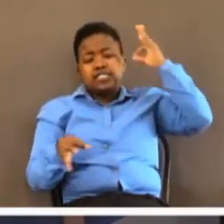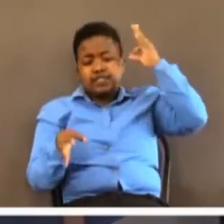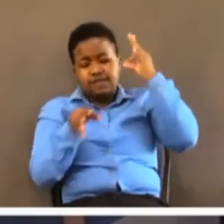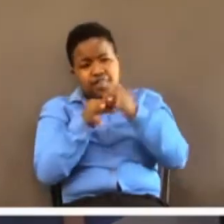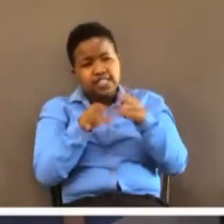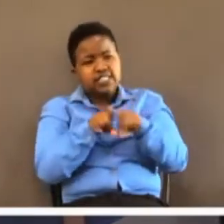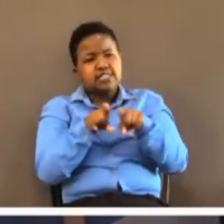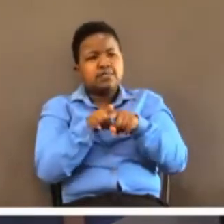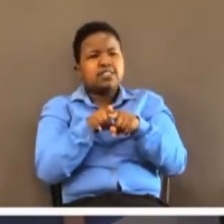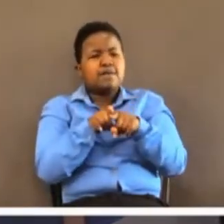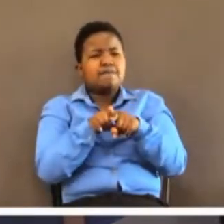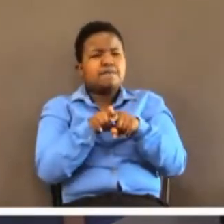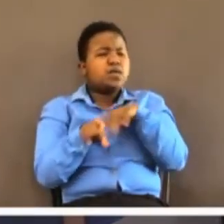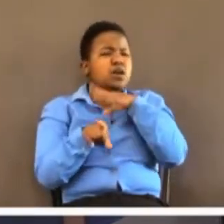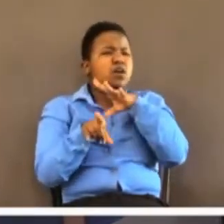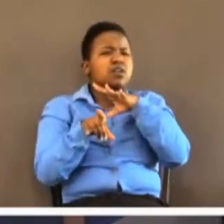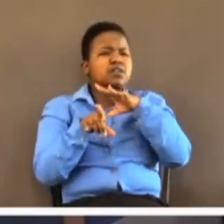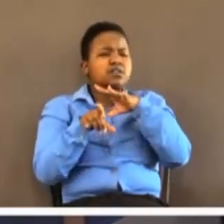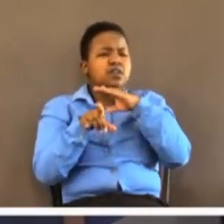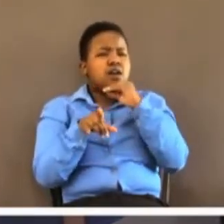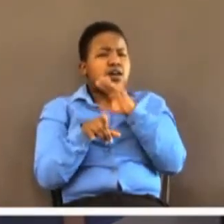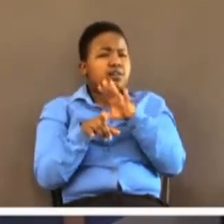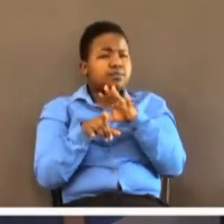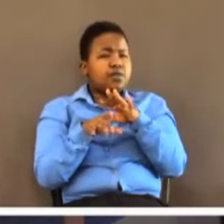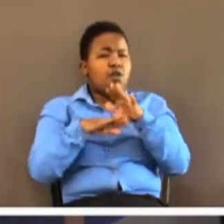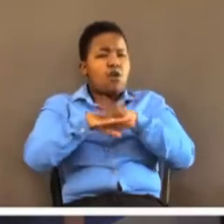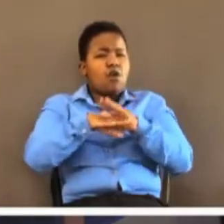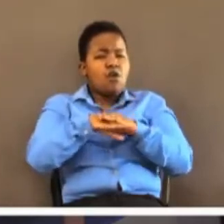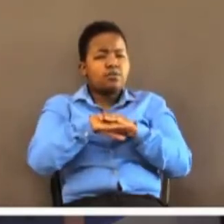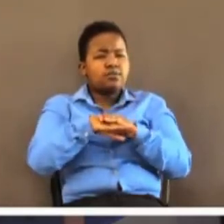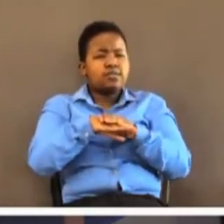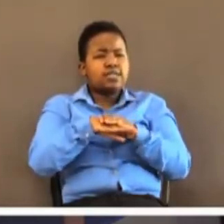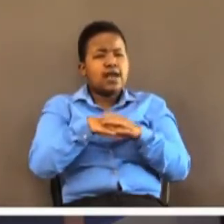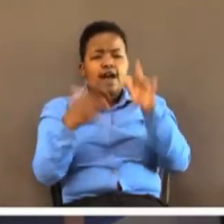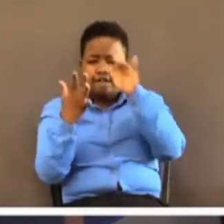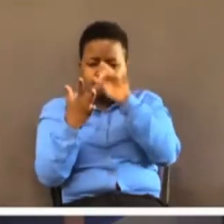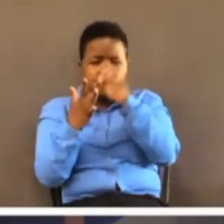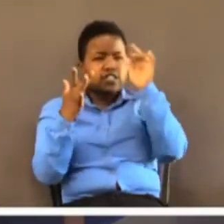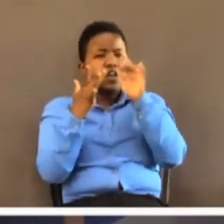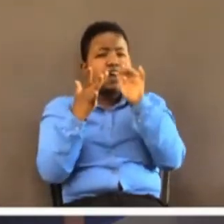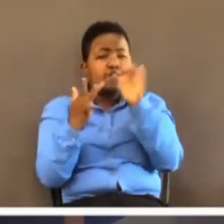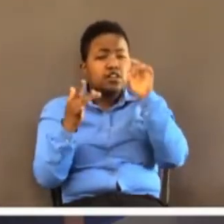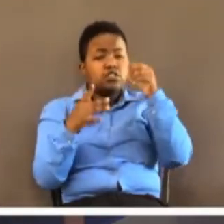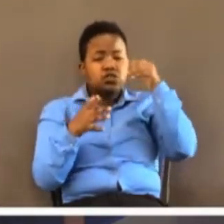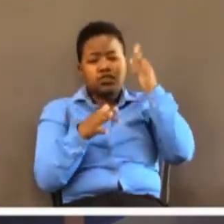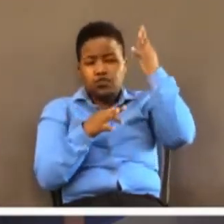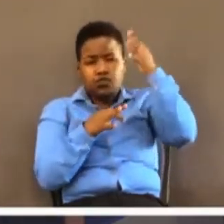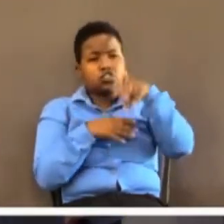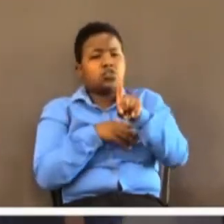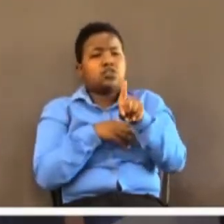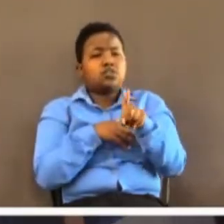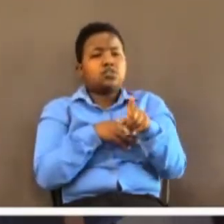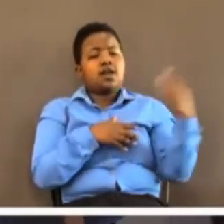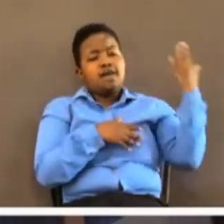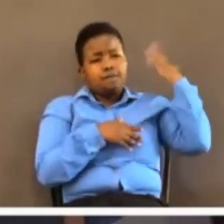disappointments to affect your future. And I think many people identify with this topic. Don't let your